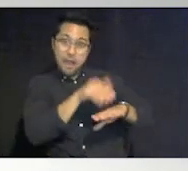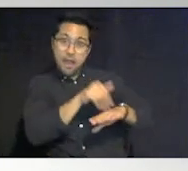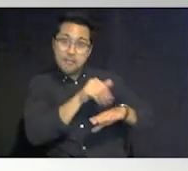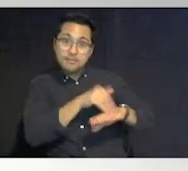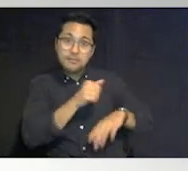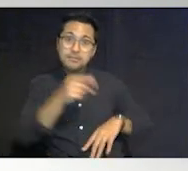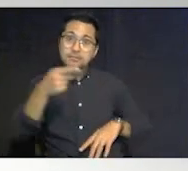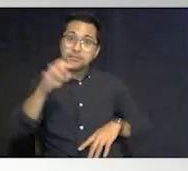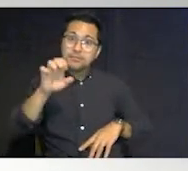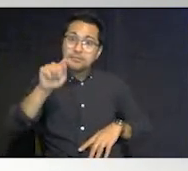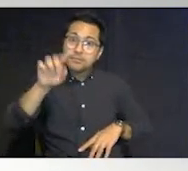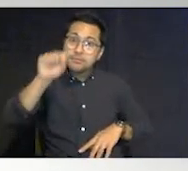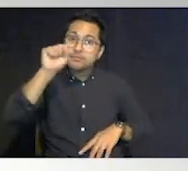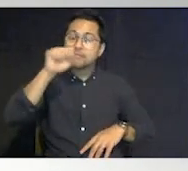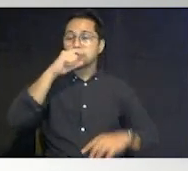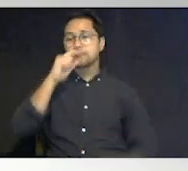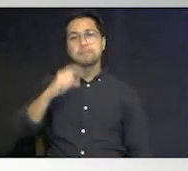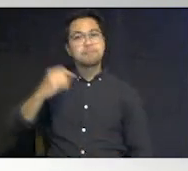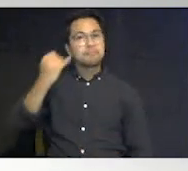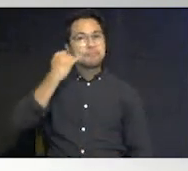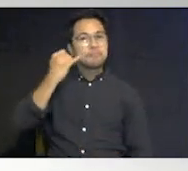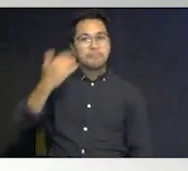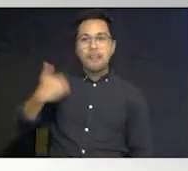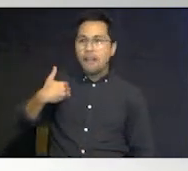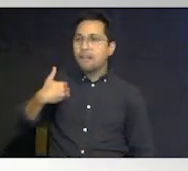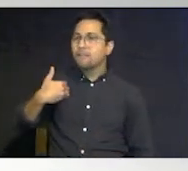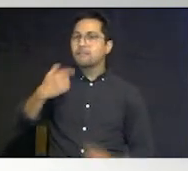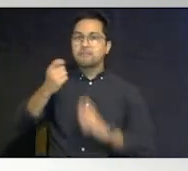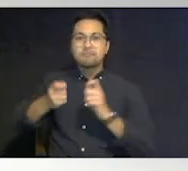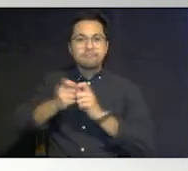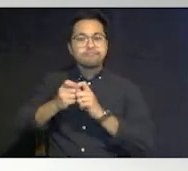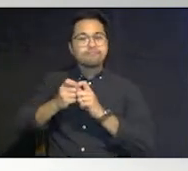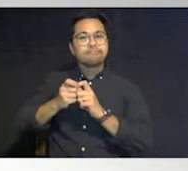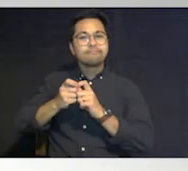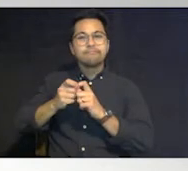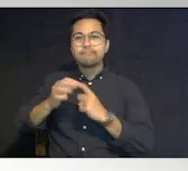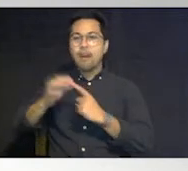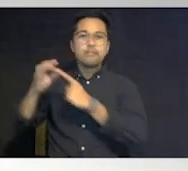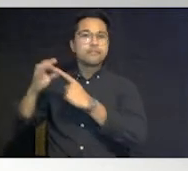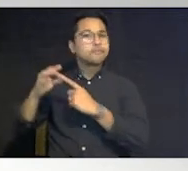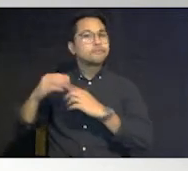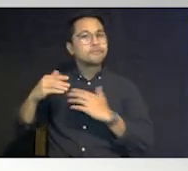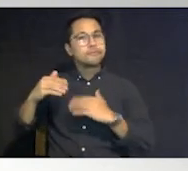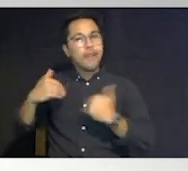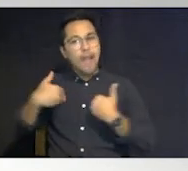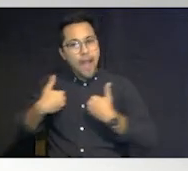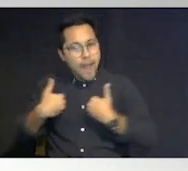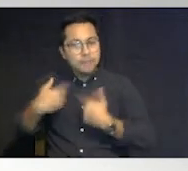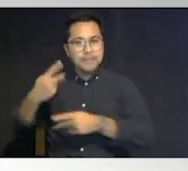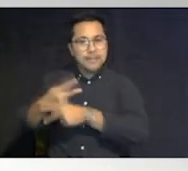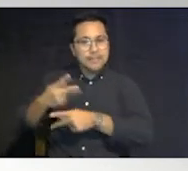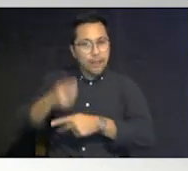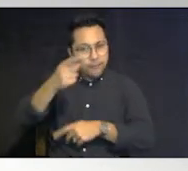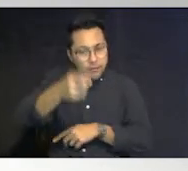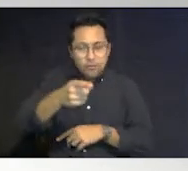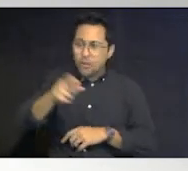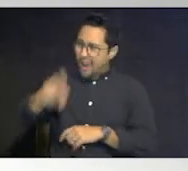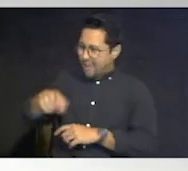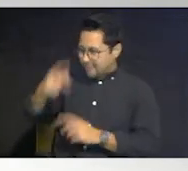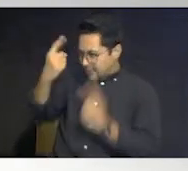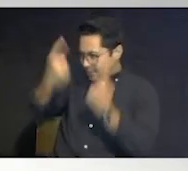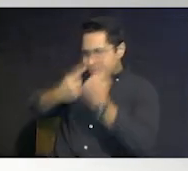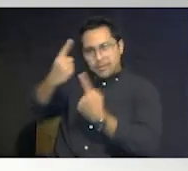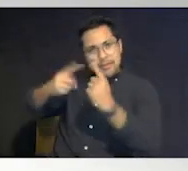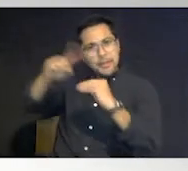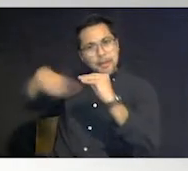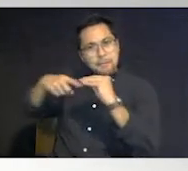you know special animals that take care of you we need to plan for them so when you think